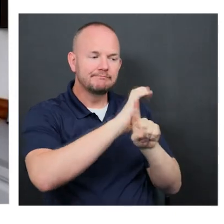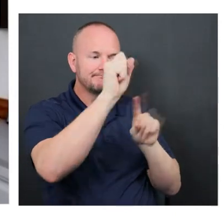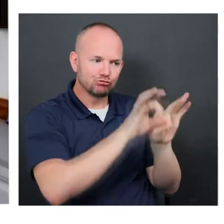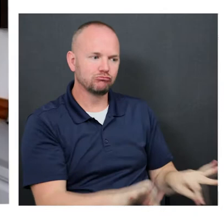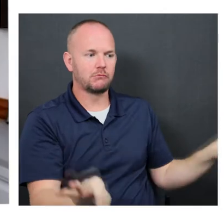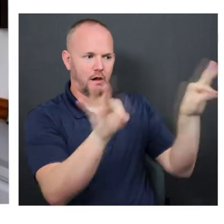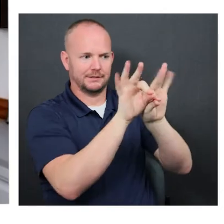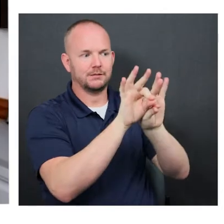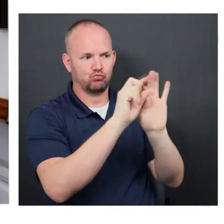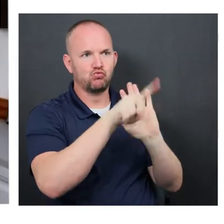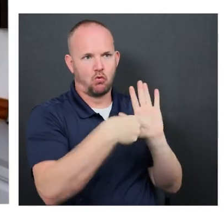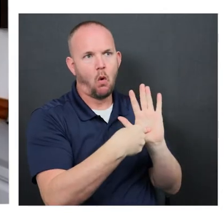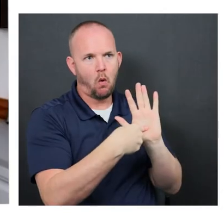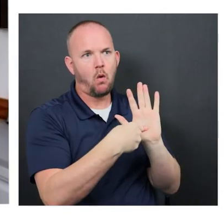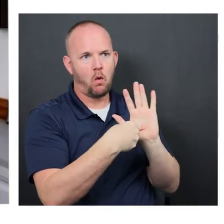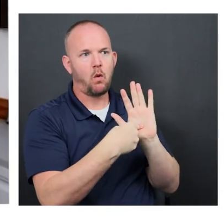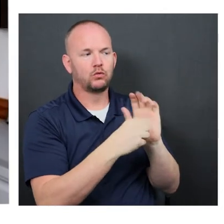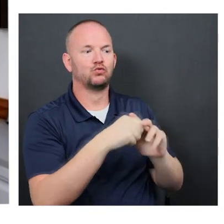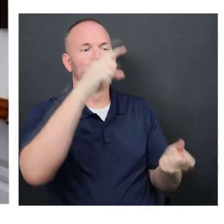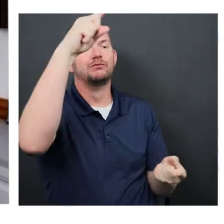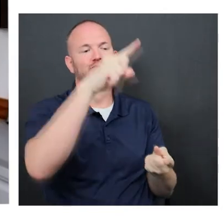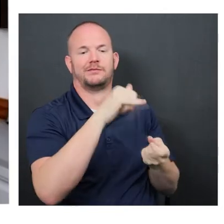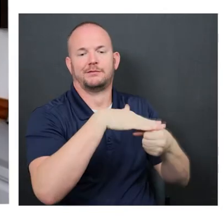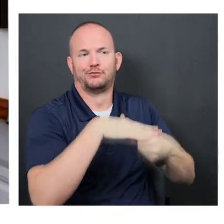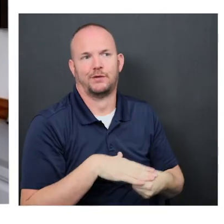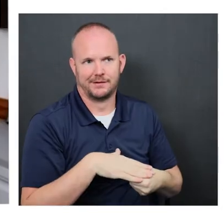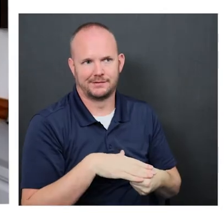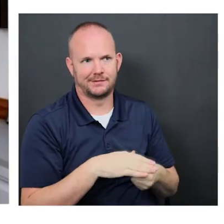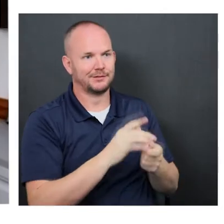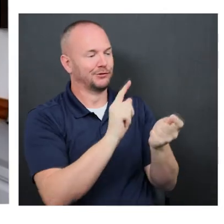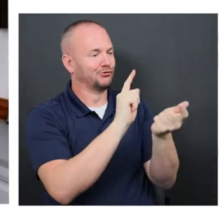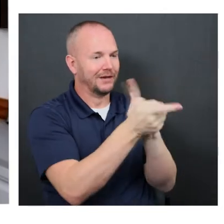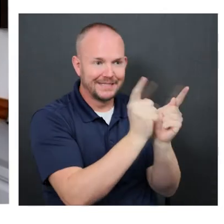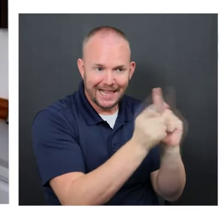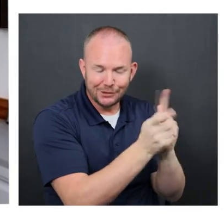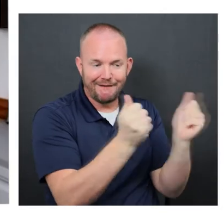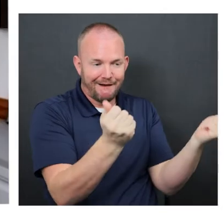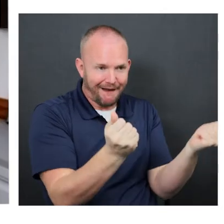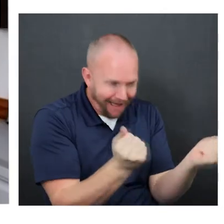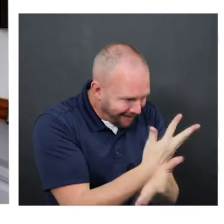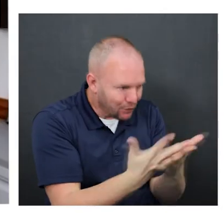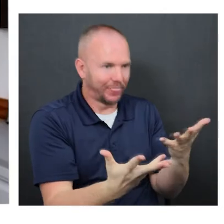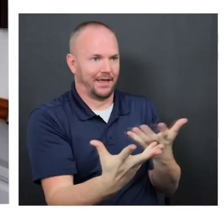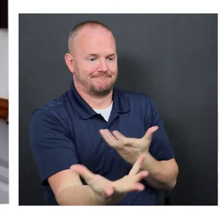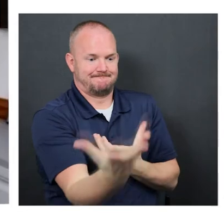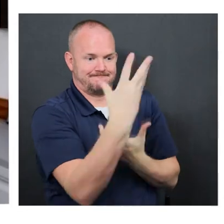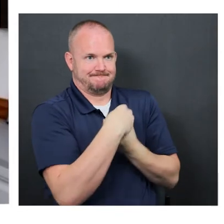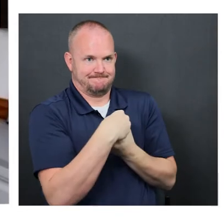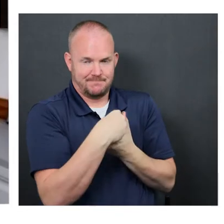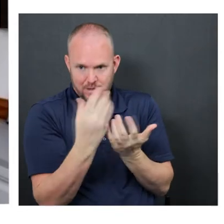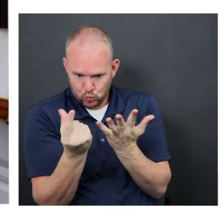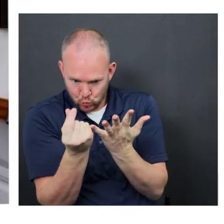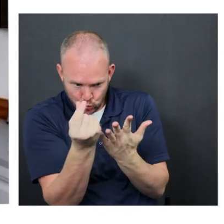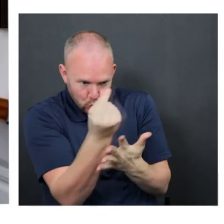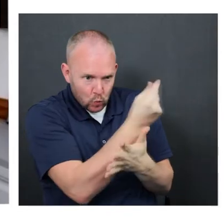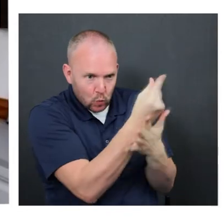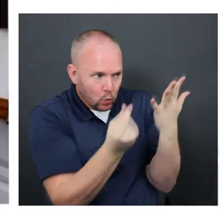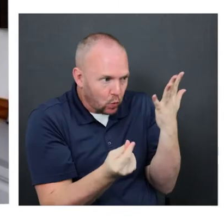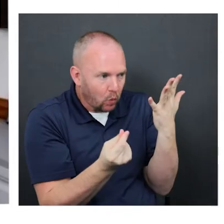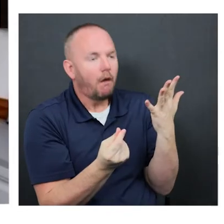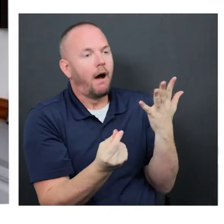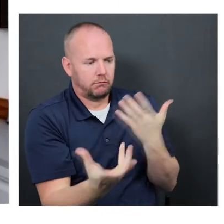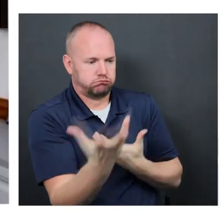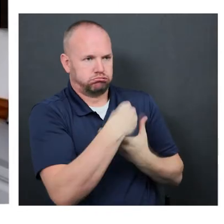pandemic down, uh, translations, um, you know, the whole gamut of things that we've done, but just an interesting